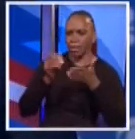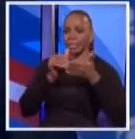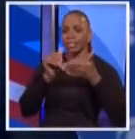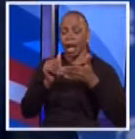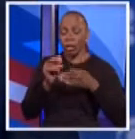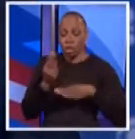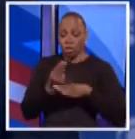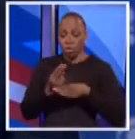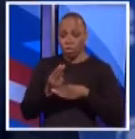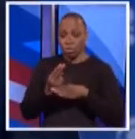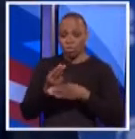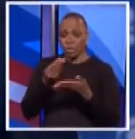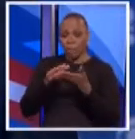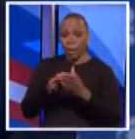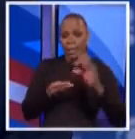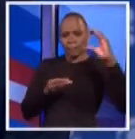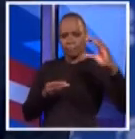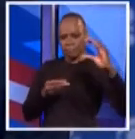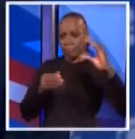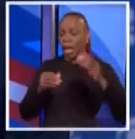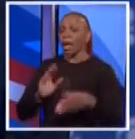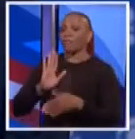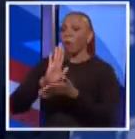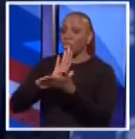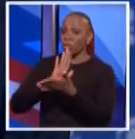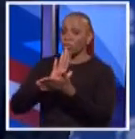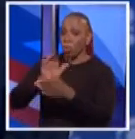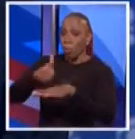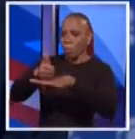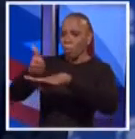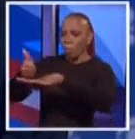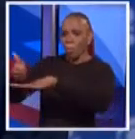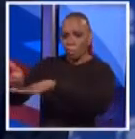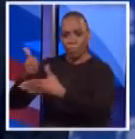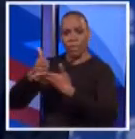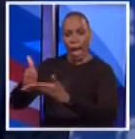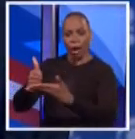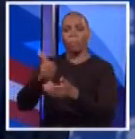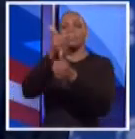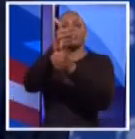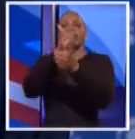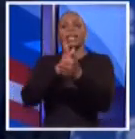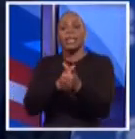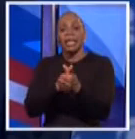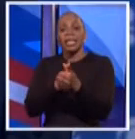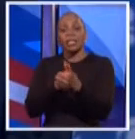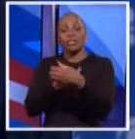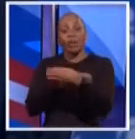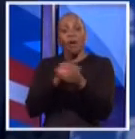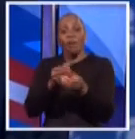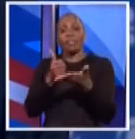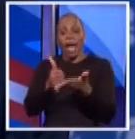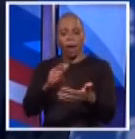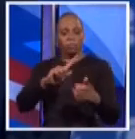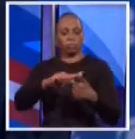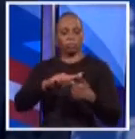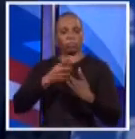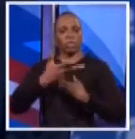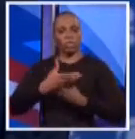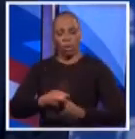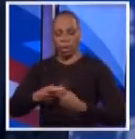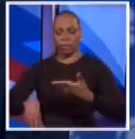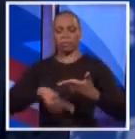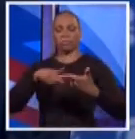build out our schools and to help our people. Every office I've held, it has been about trust. It has been about honesty.